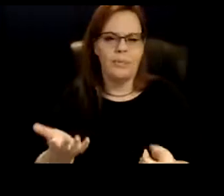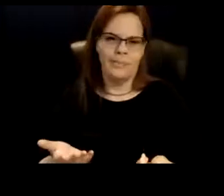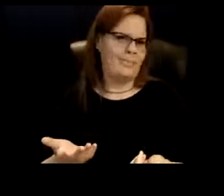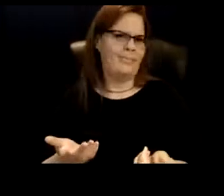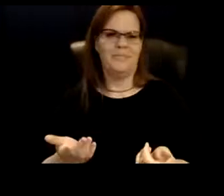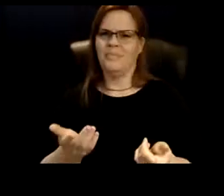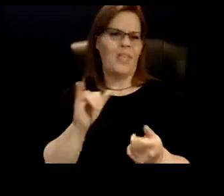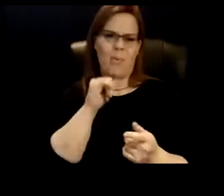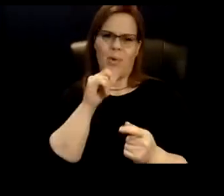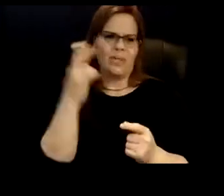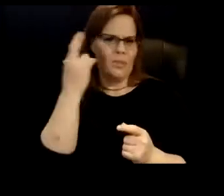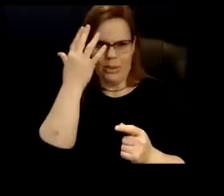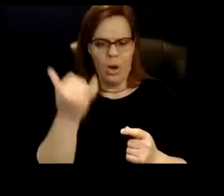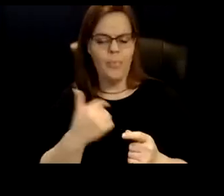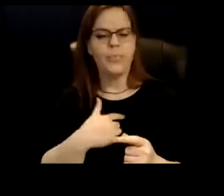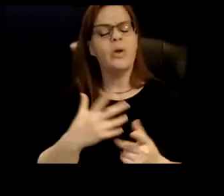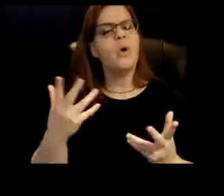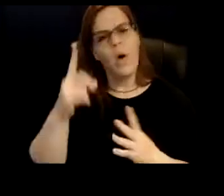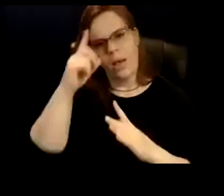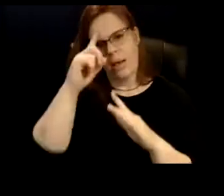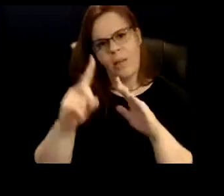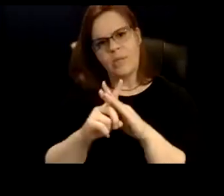mind? Like what things you want to say about that?